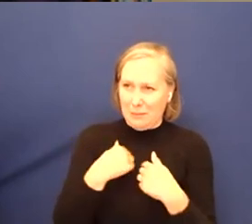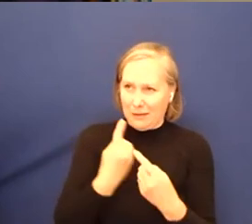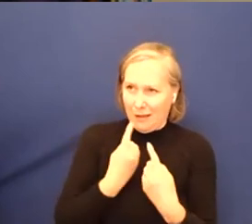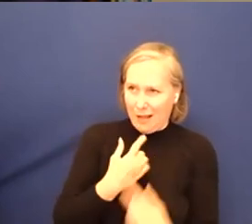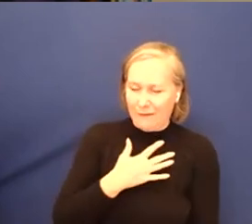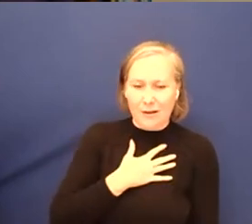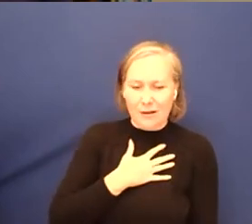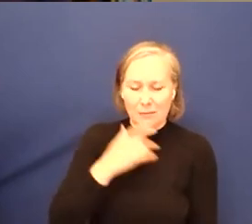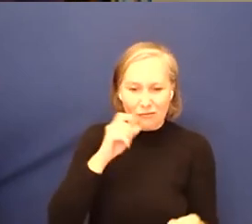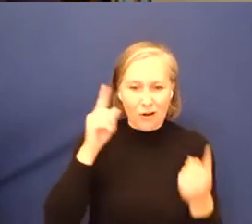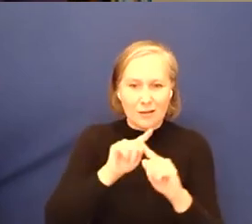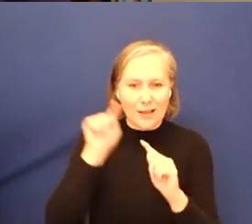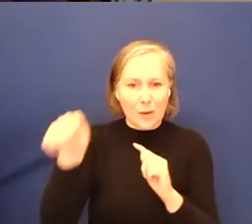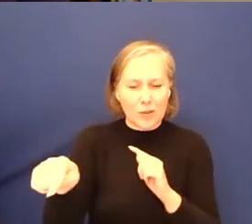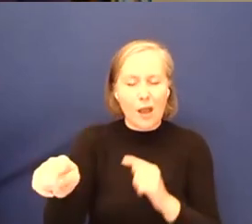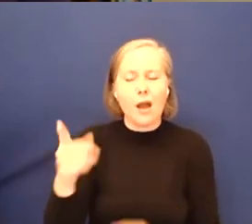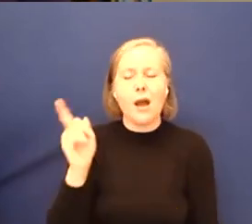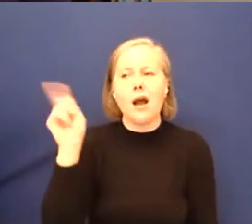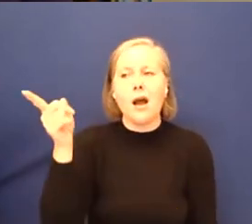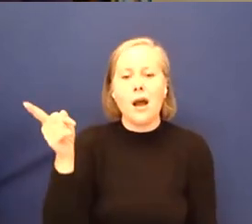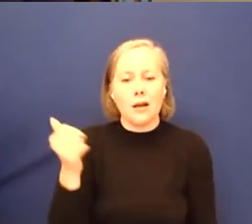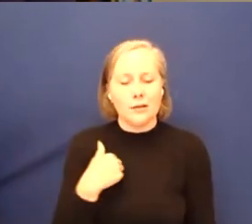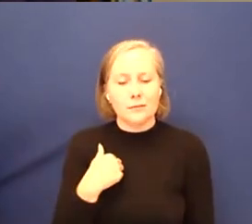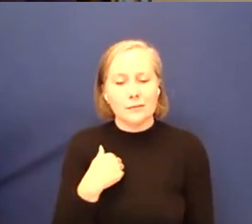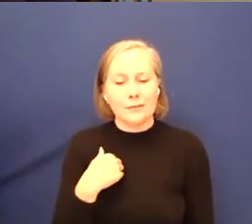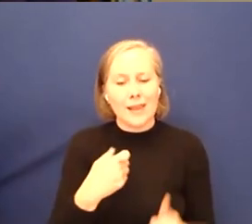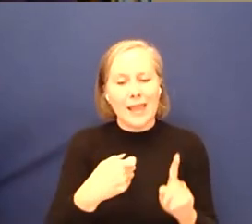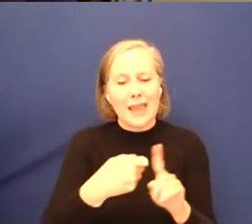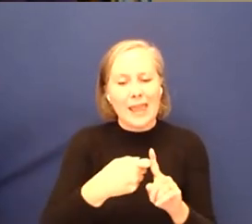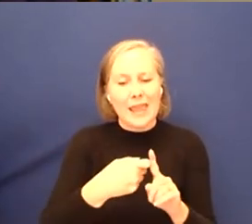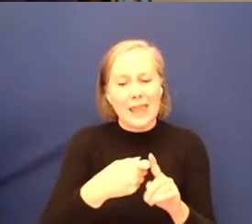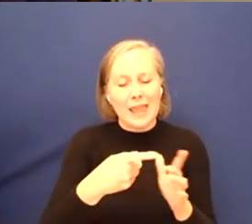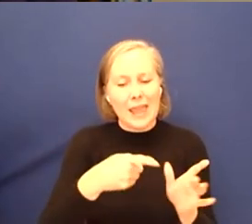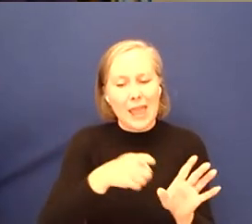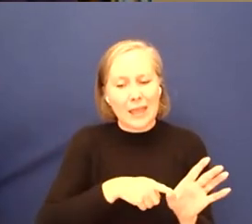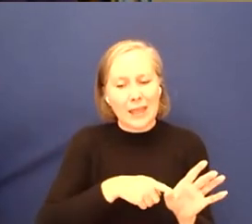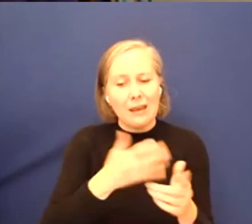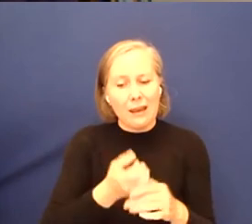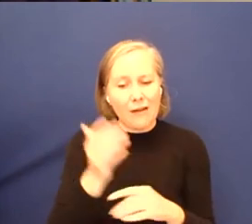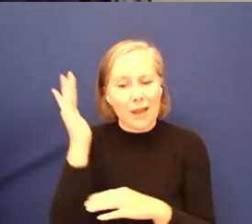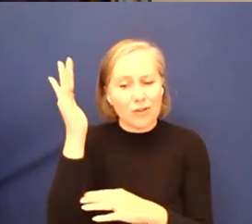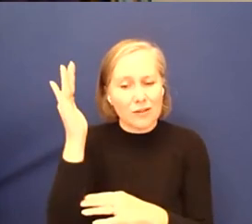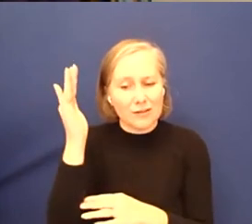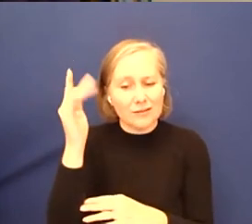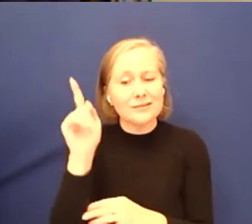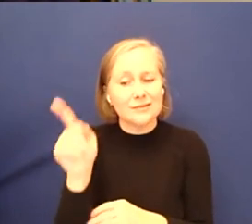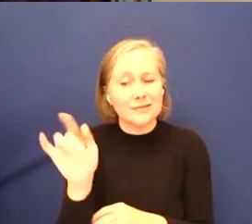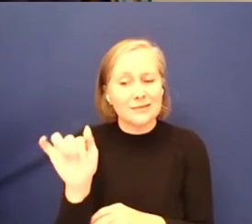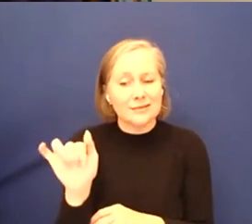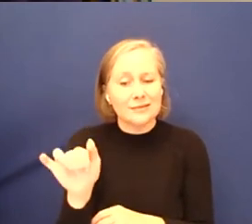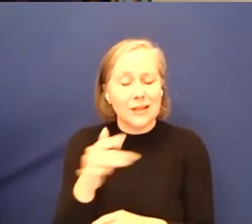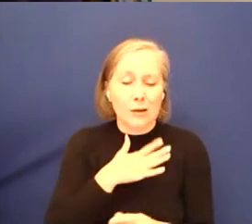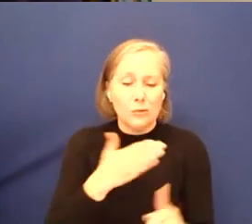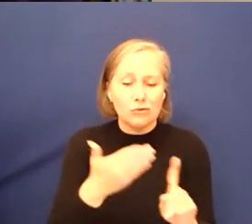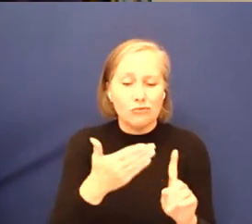Kay, you've got your hand raised. Yeah, I just wanted to come in on that, because I think it's really important to recognise the